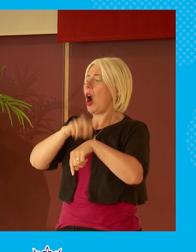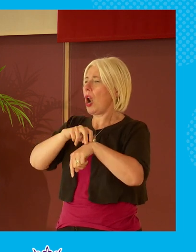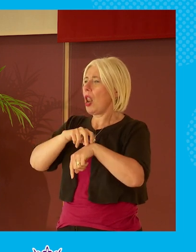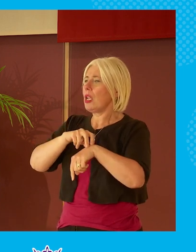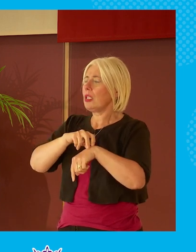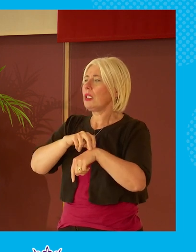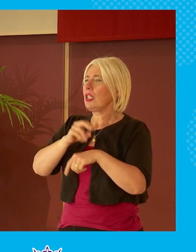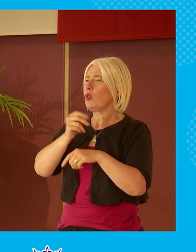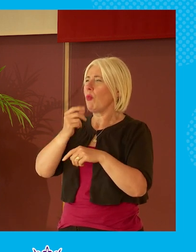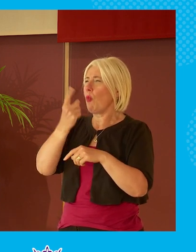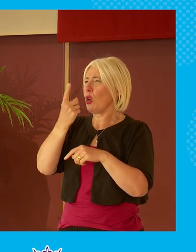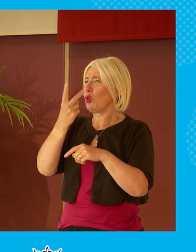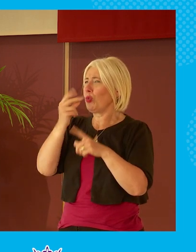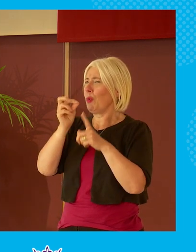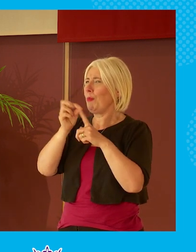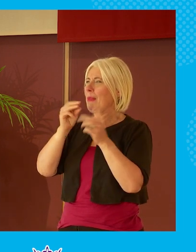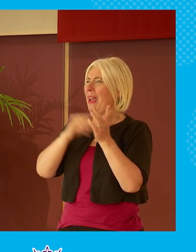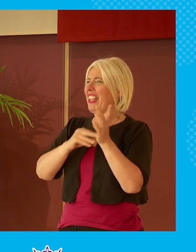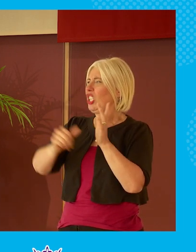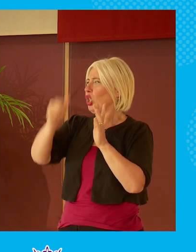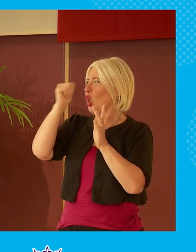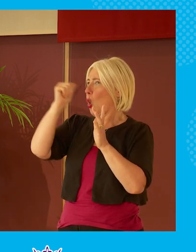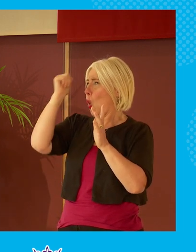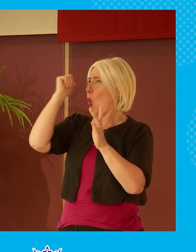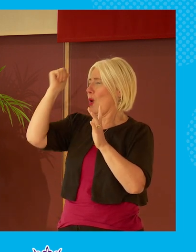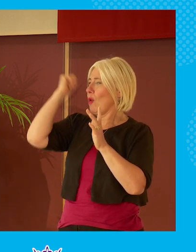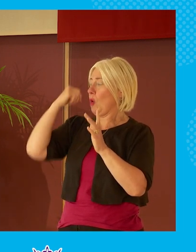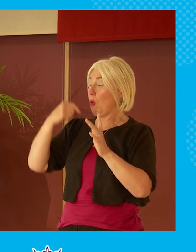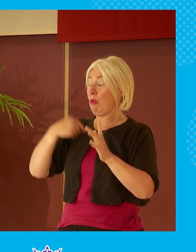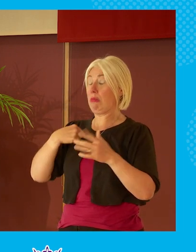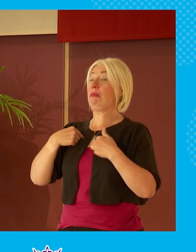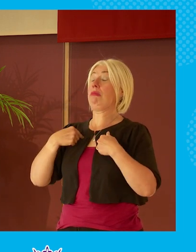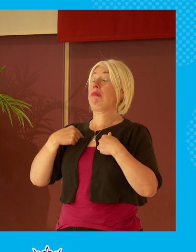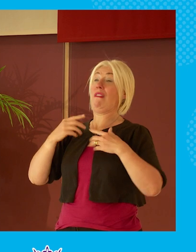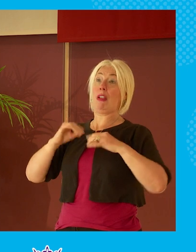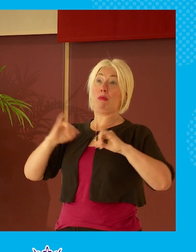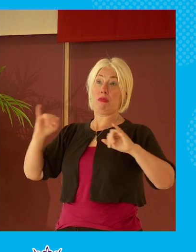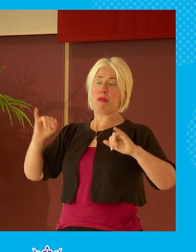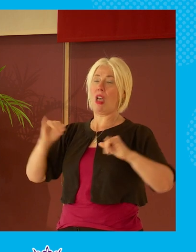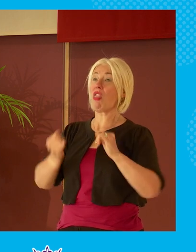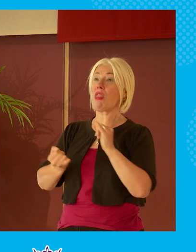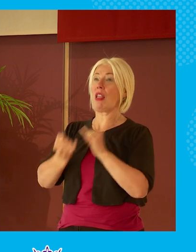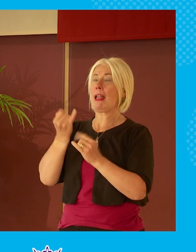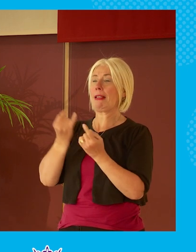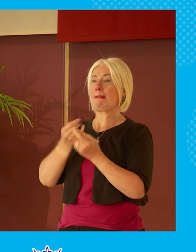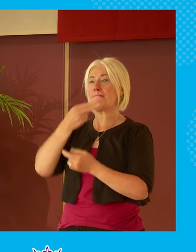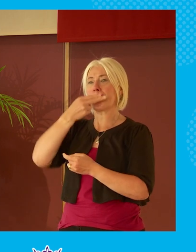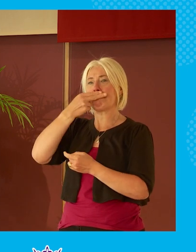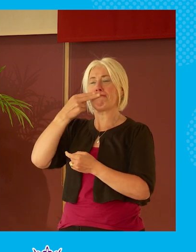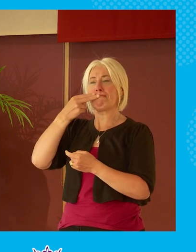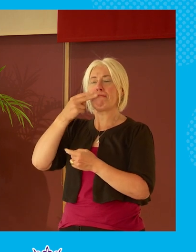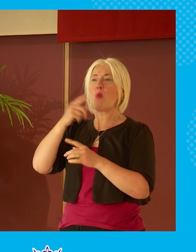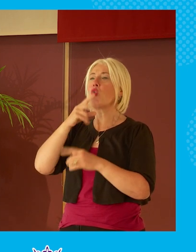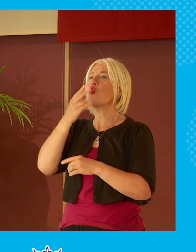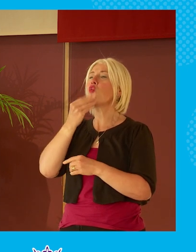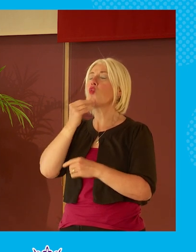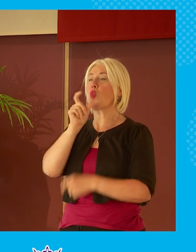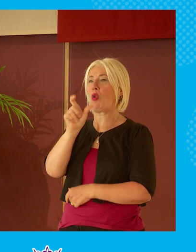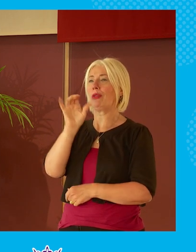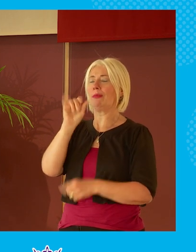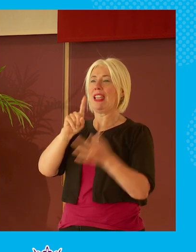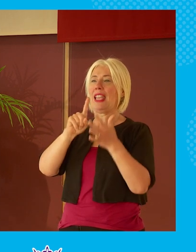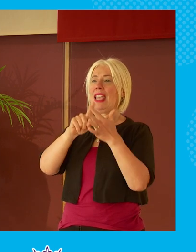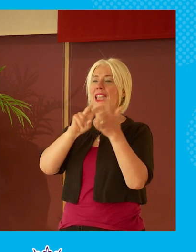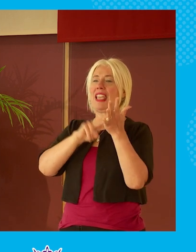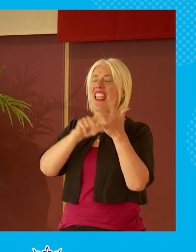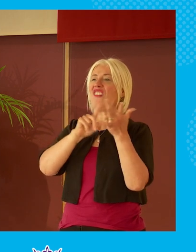of prime ministers ago um i i i did increasingly and i for me the last taboo was i wasn't going to use the word evil uh you know i